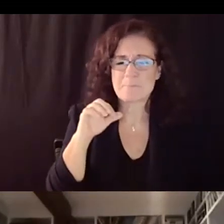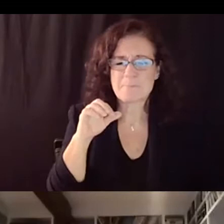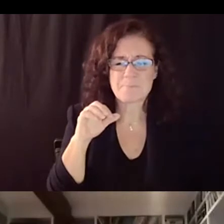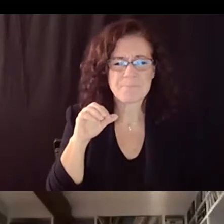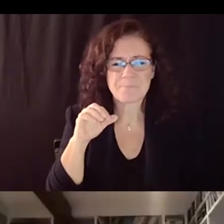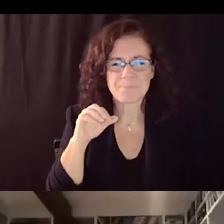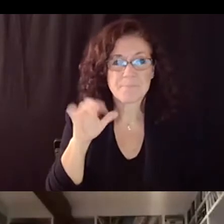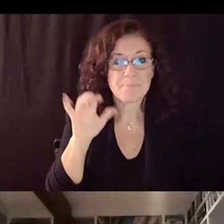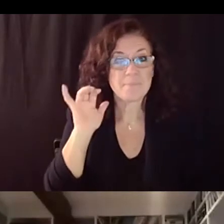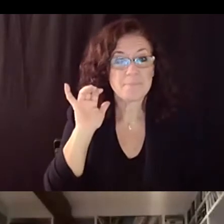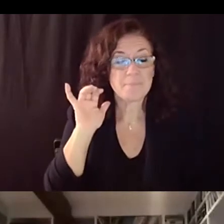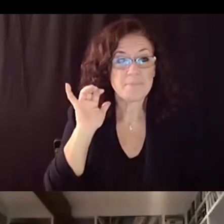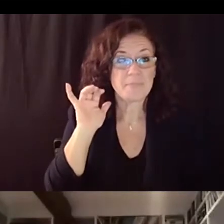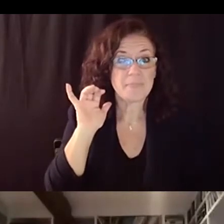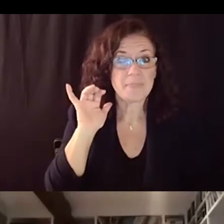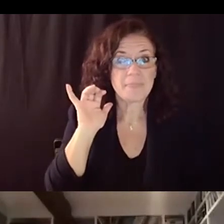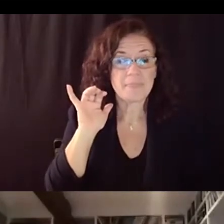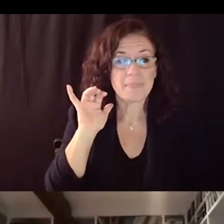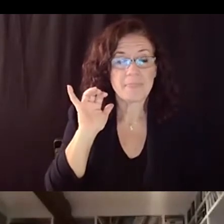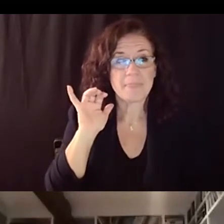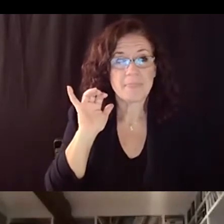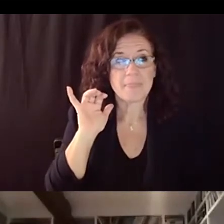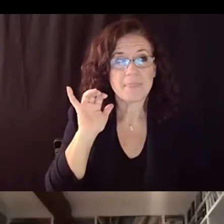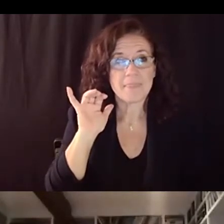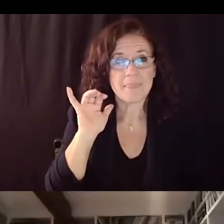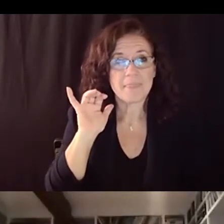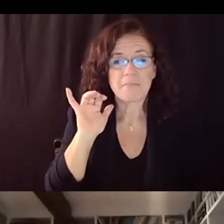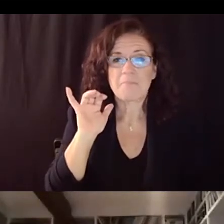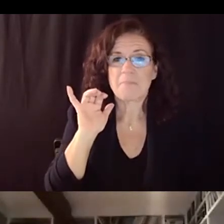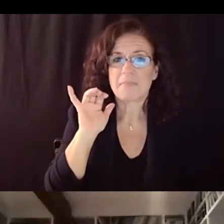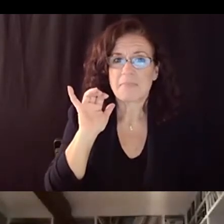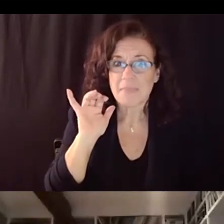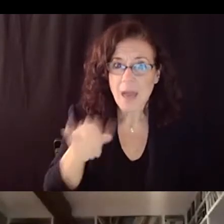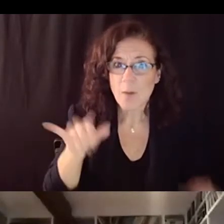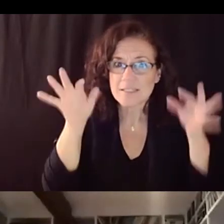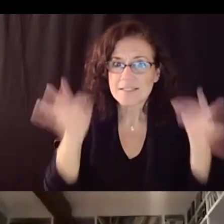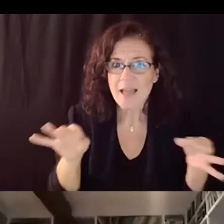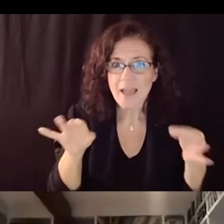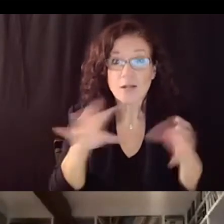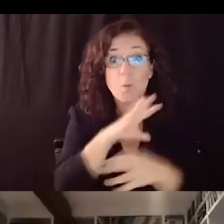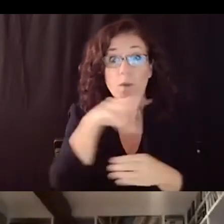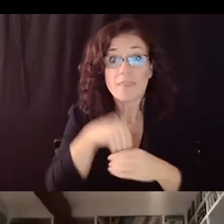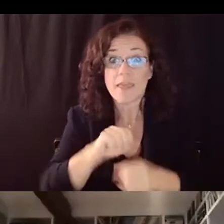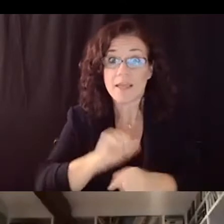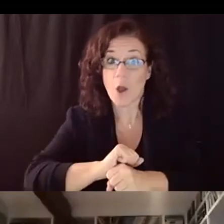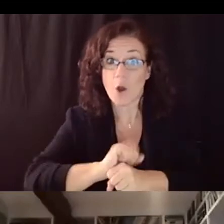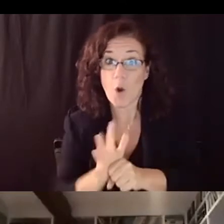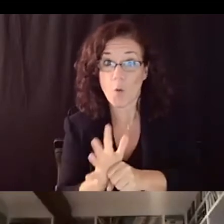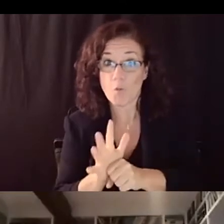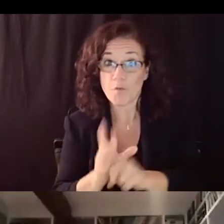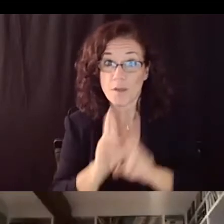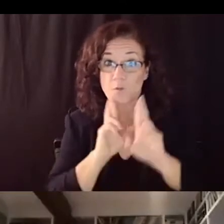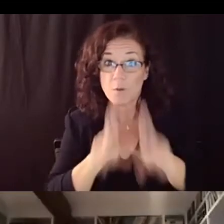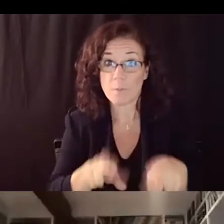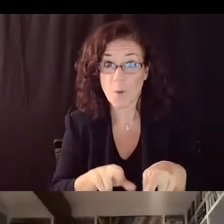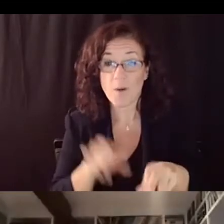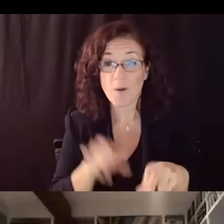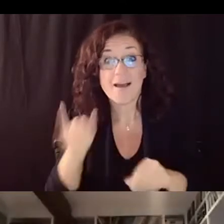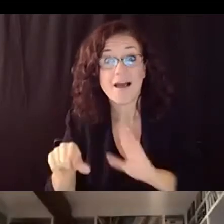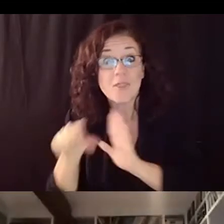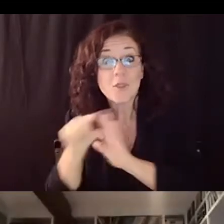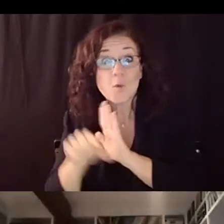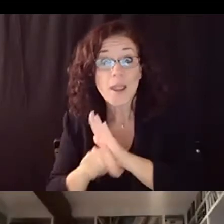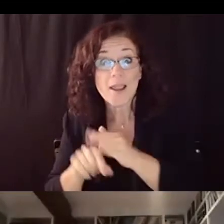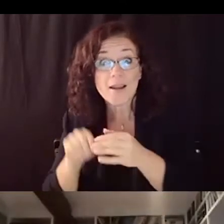put in page 27 of a of a covid report on a special meeting to be voted on next week and